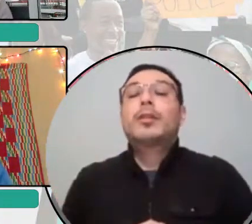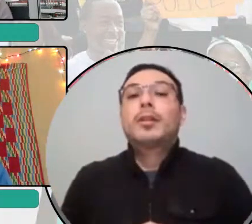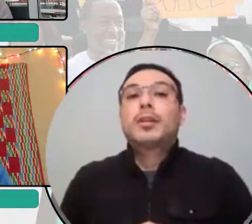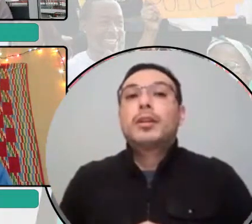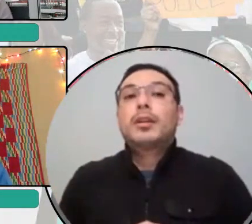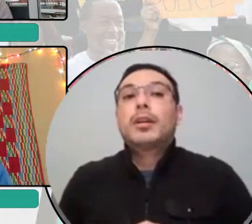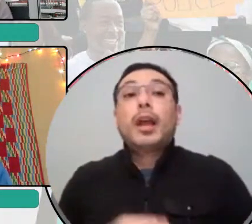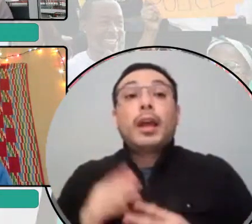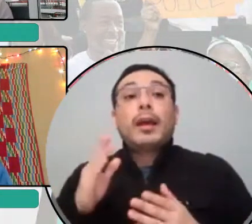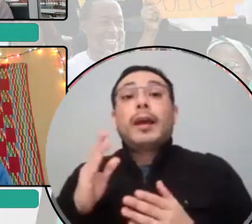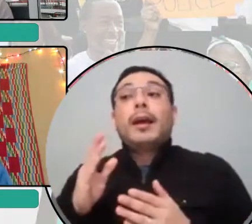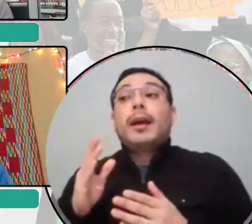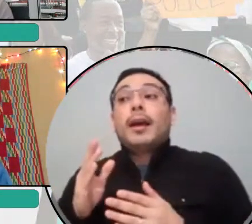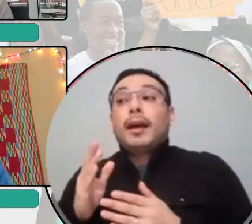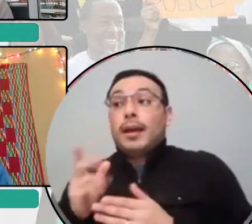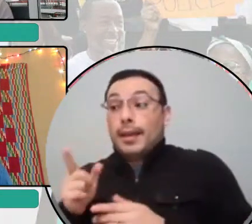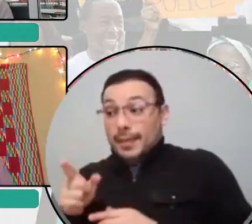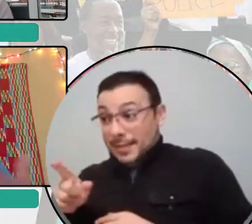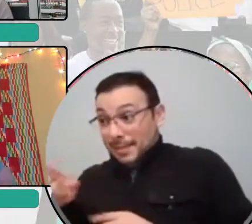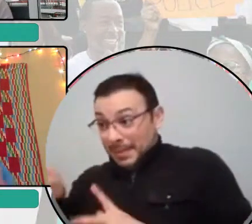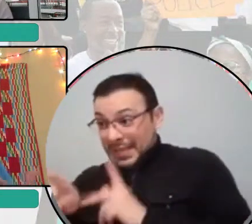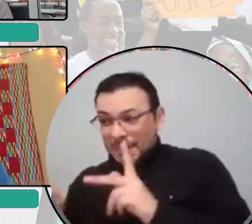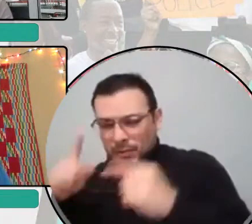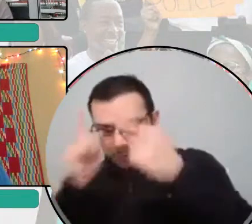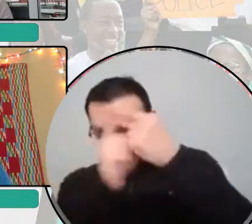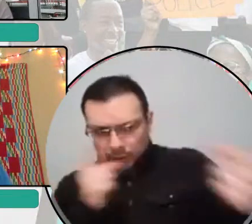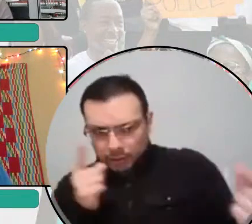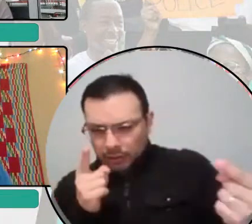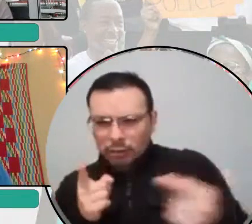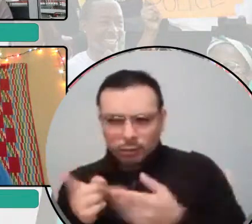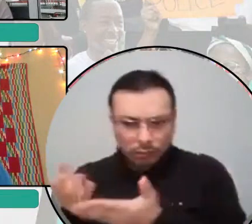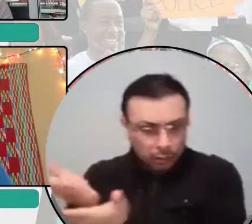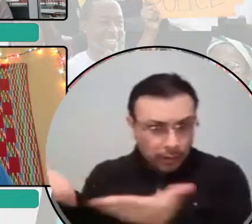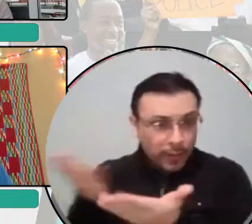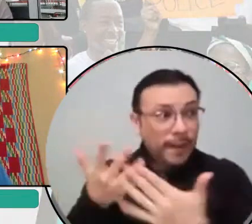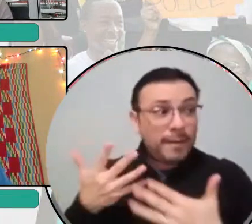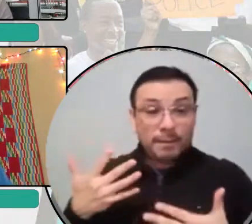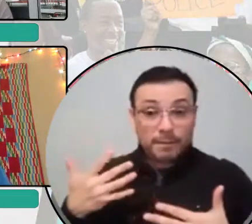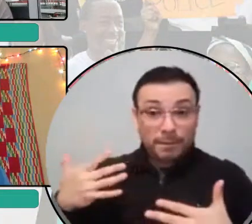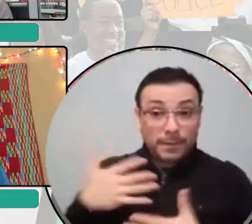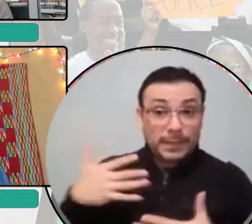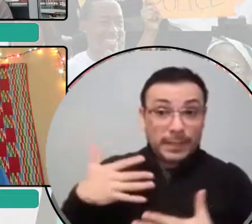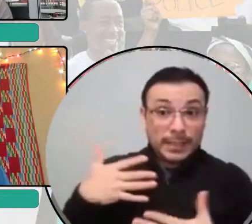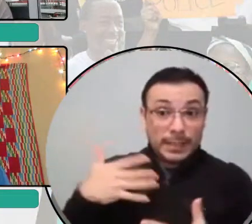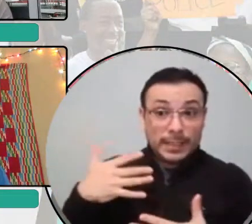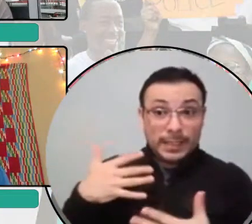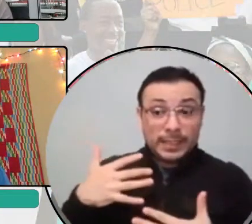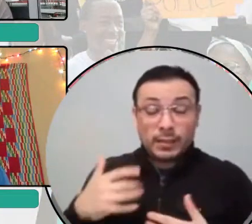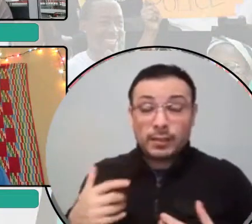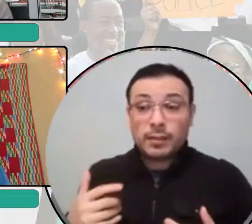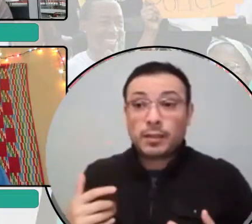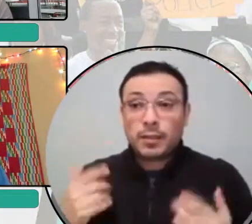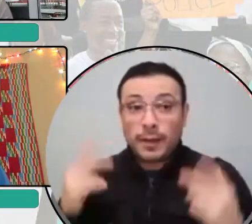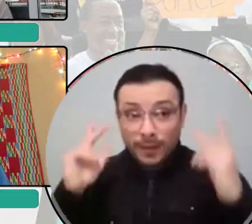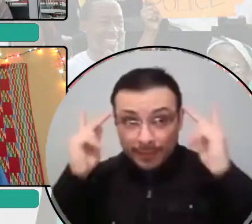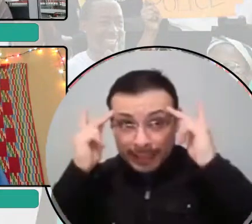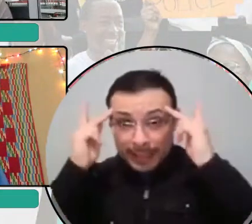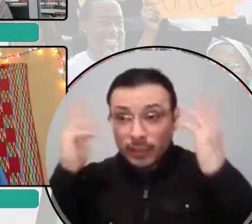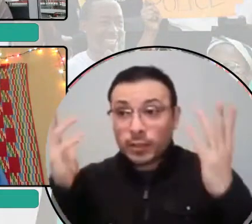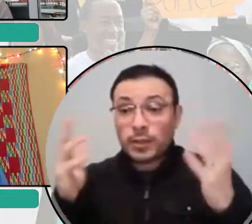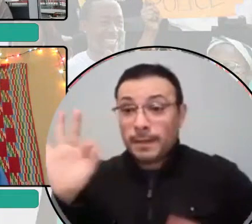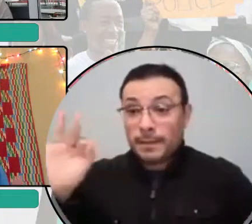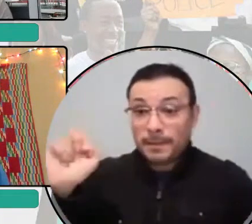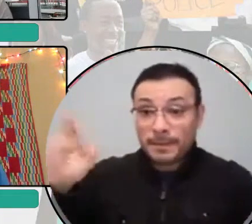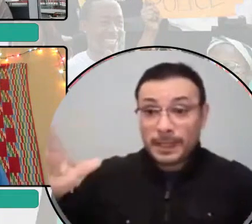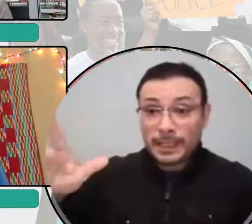Um, and so how do we see fear, uh, playing out in some people's disagreement with